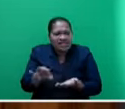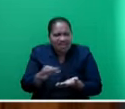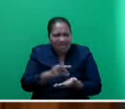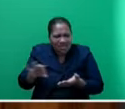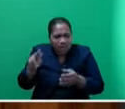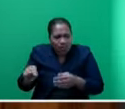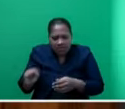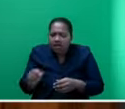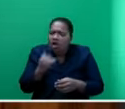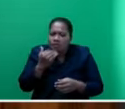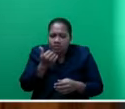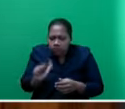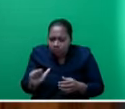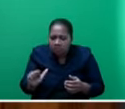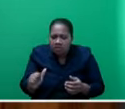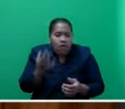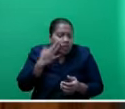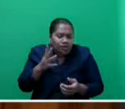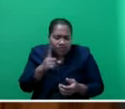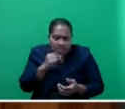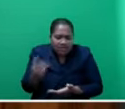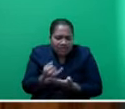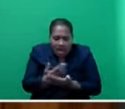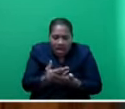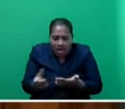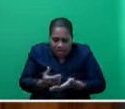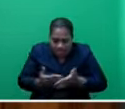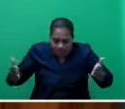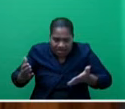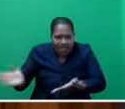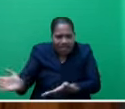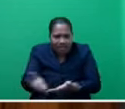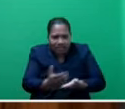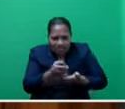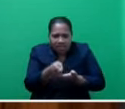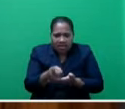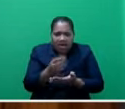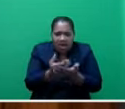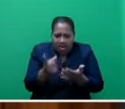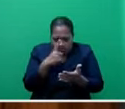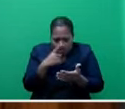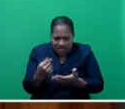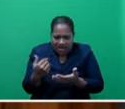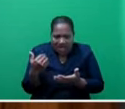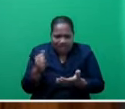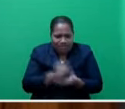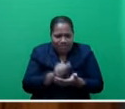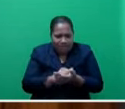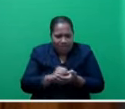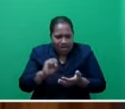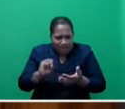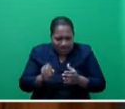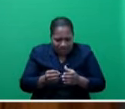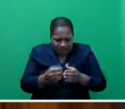when you can invest, how big the harvest, and how weather will affect it, all to their smartphone via satellite.